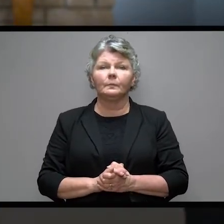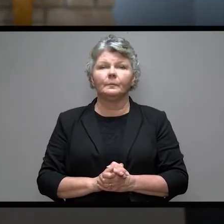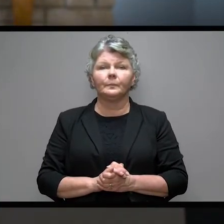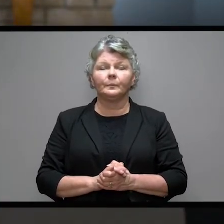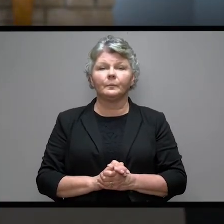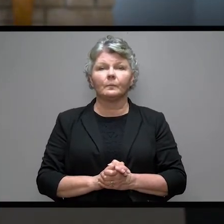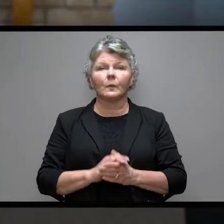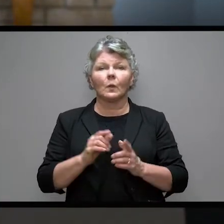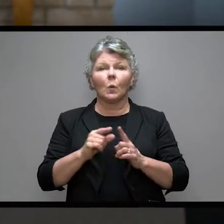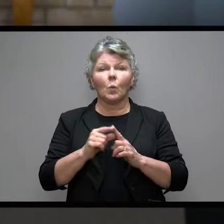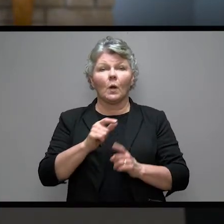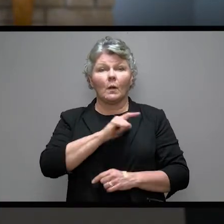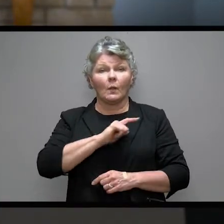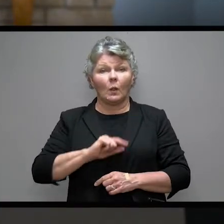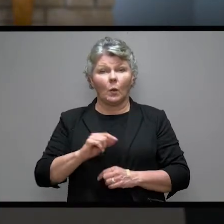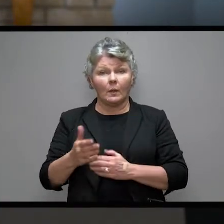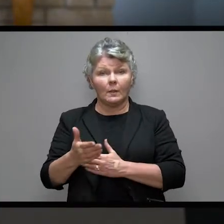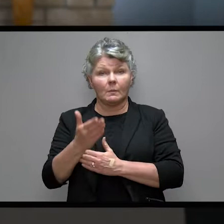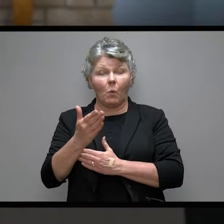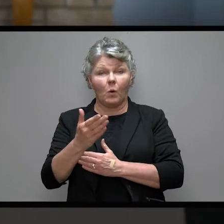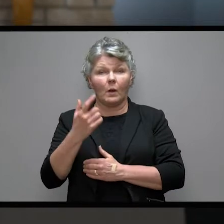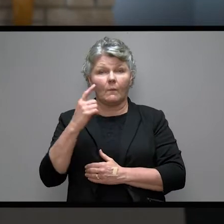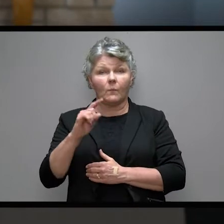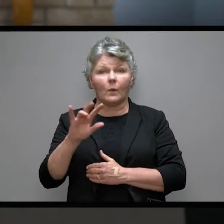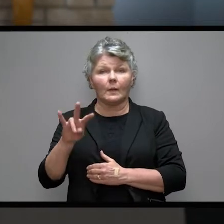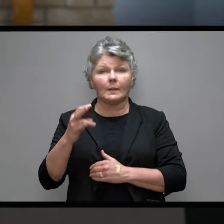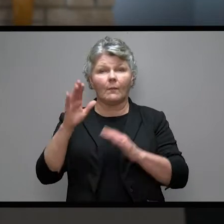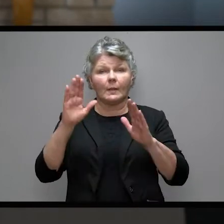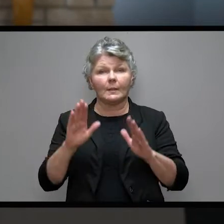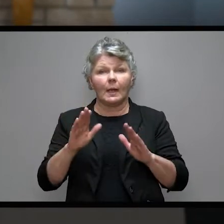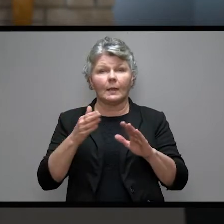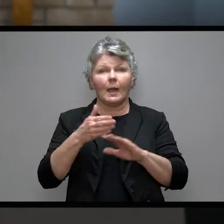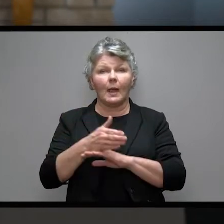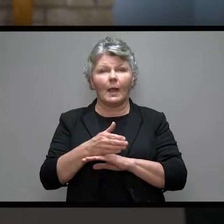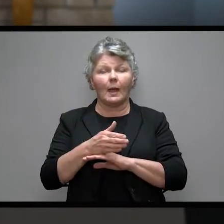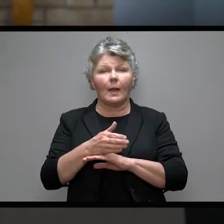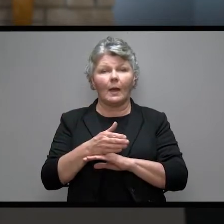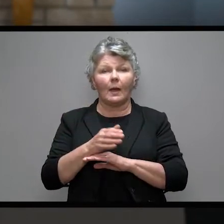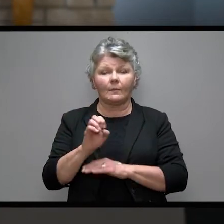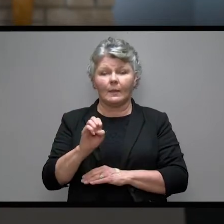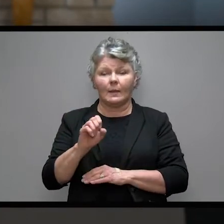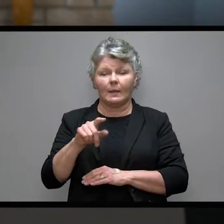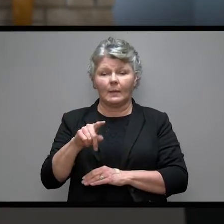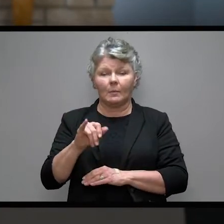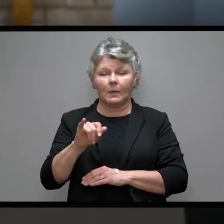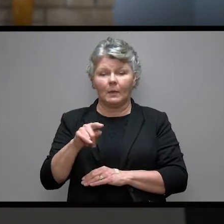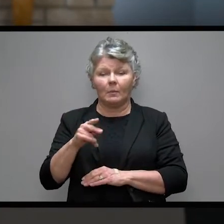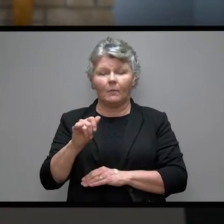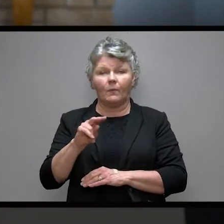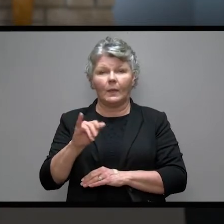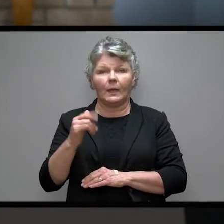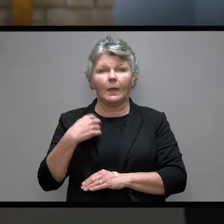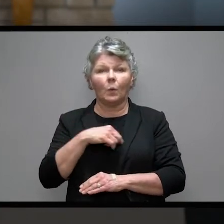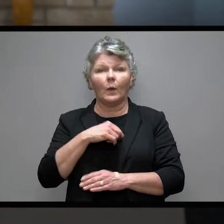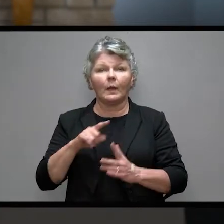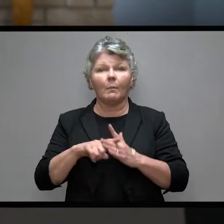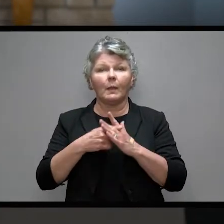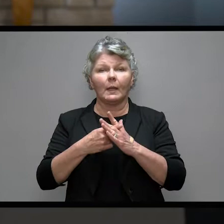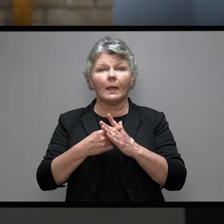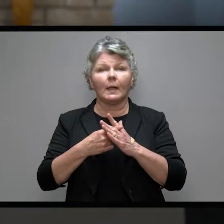The word of the Lord this morning for the seventh Sunday after the epiphany, we begin with